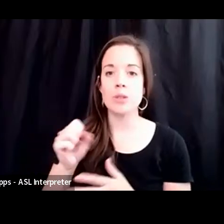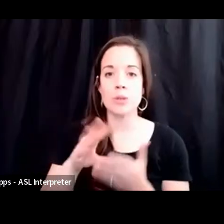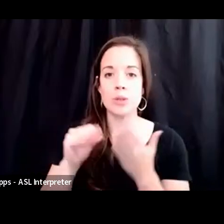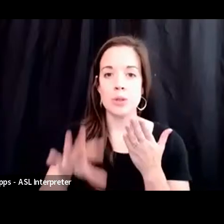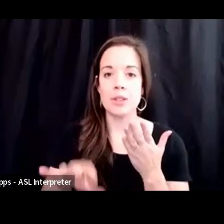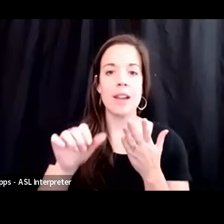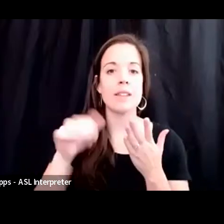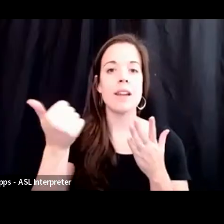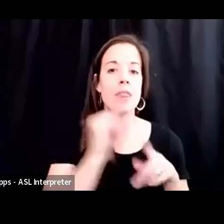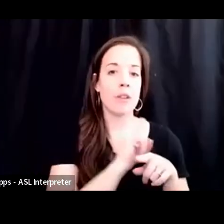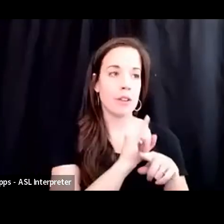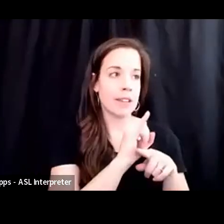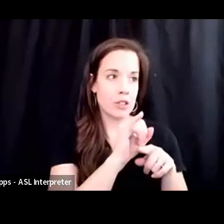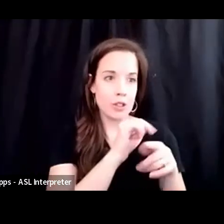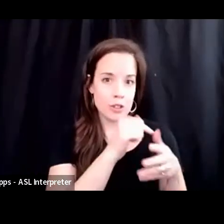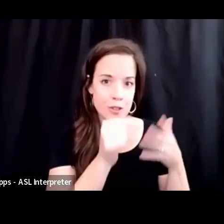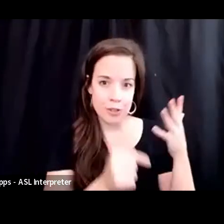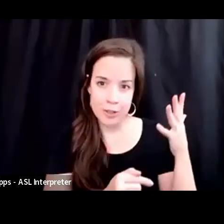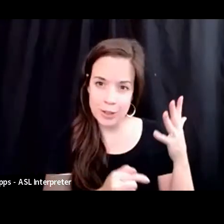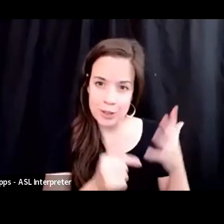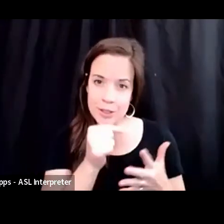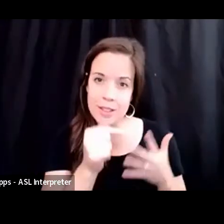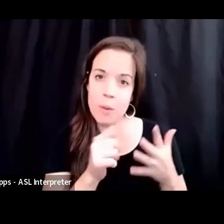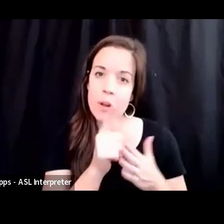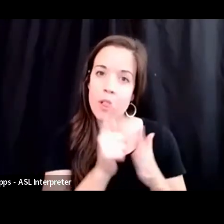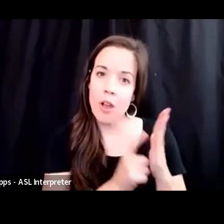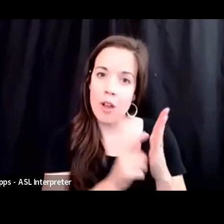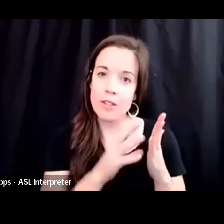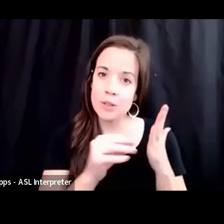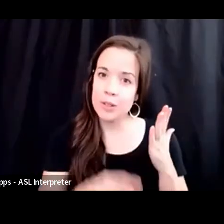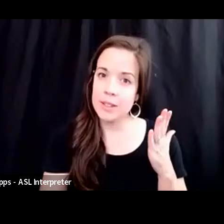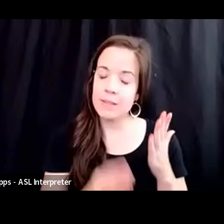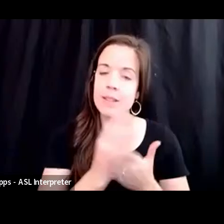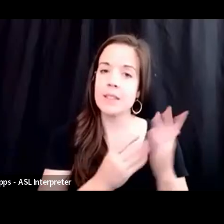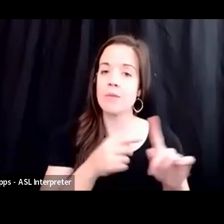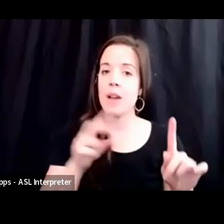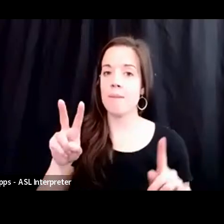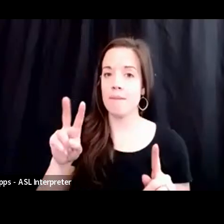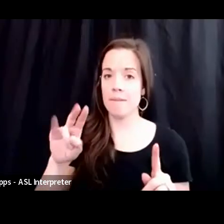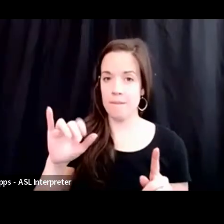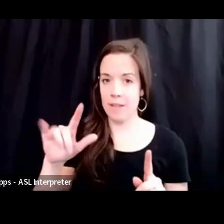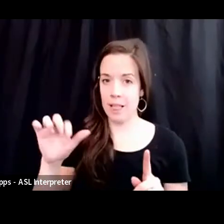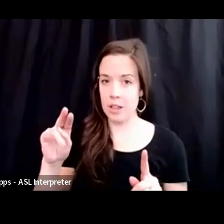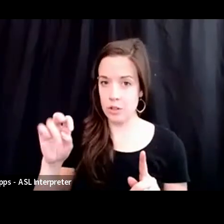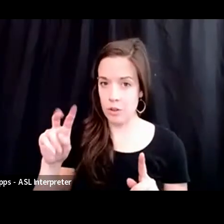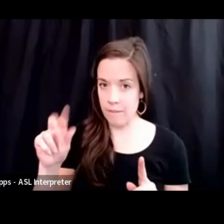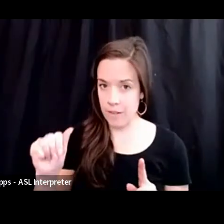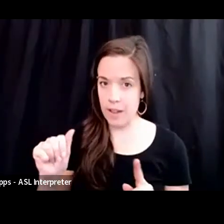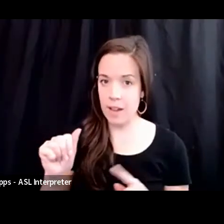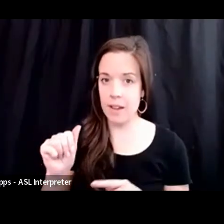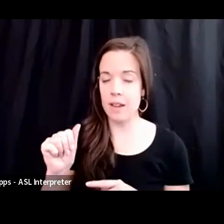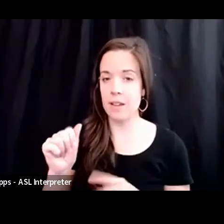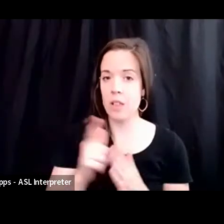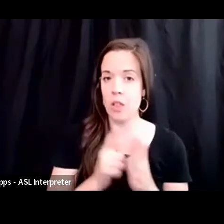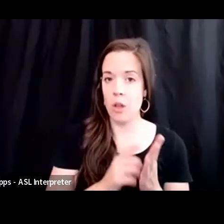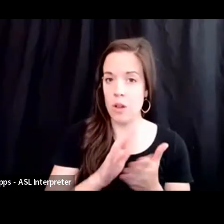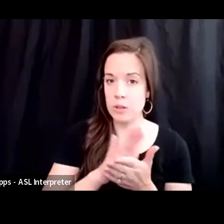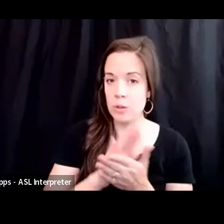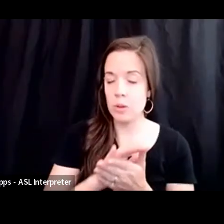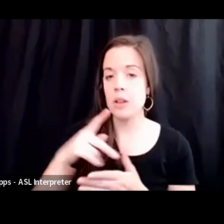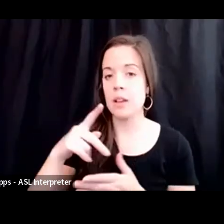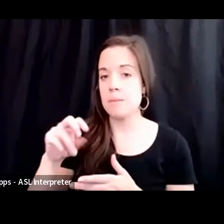a lot of other interns that were law students, some from Villanova Law School and some from Penn Law School.